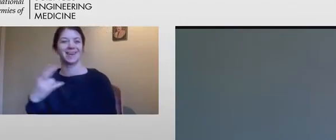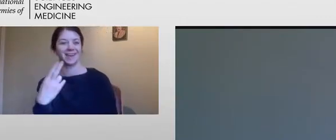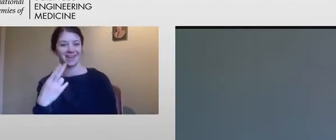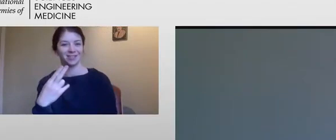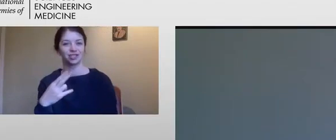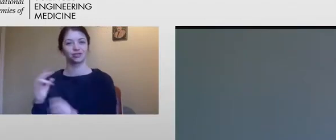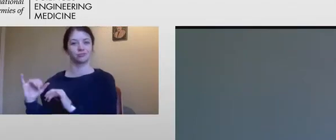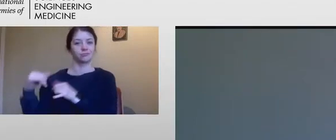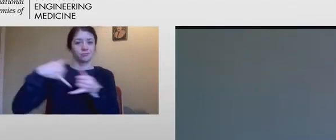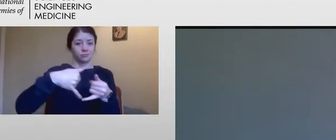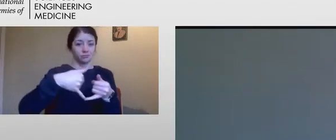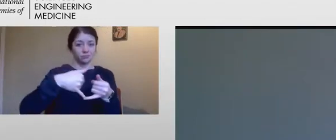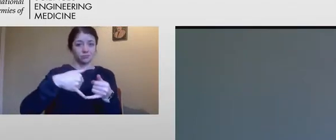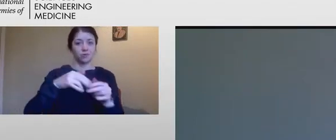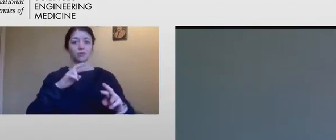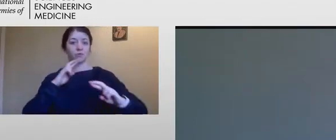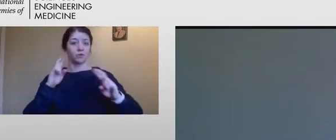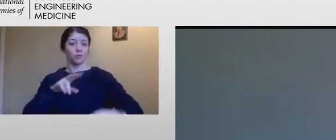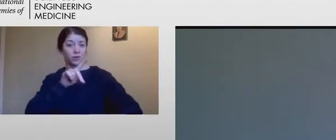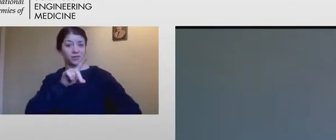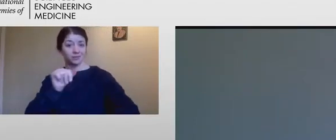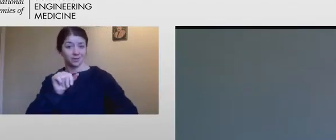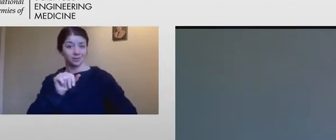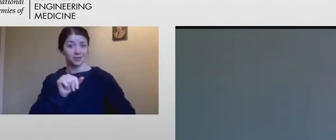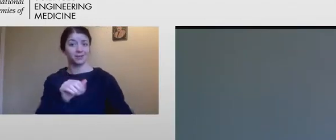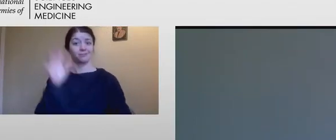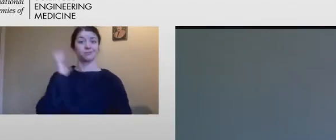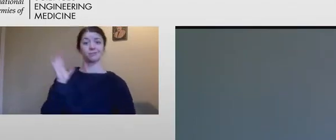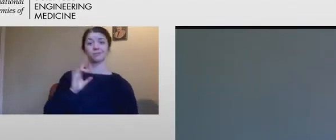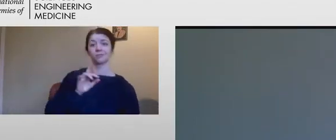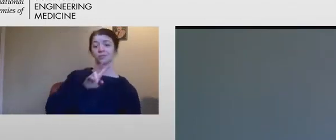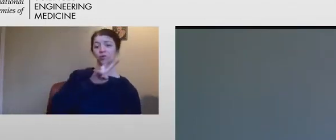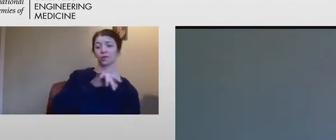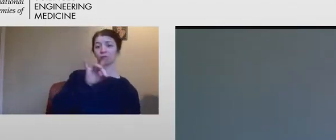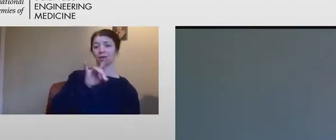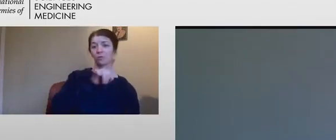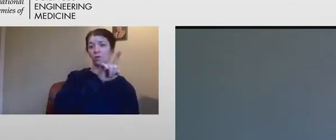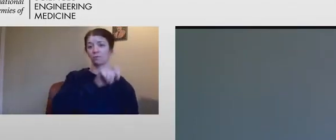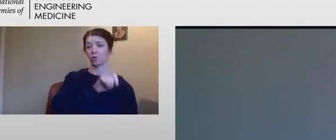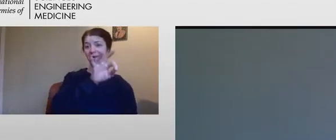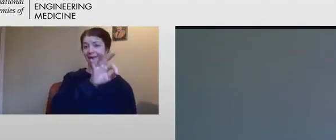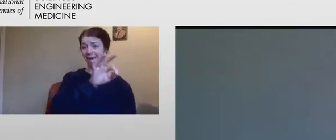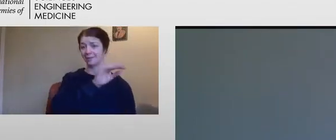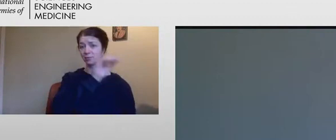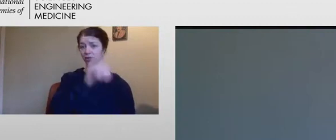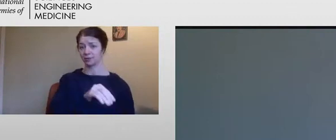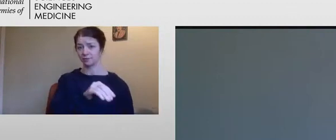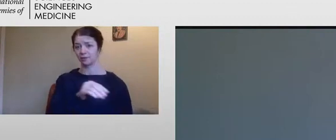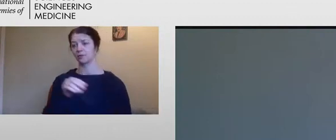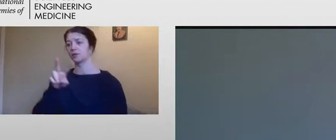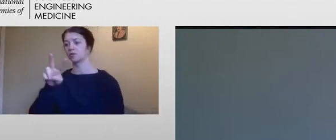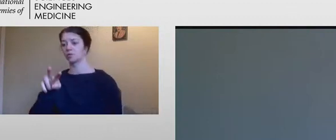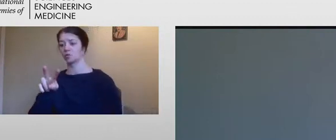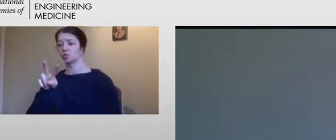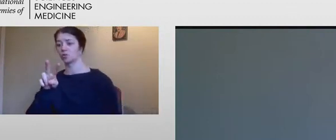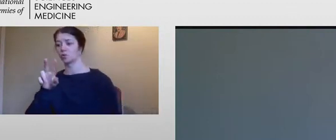declined from 1.9% in 2008 to only 1.2% in 2018.